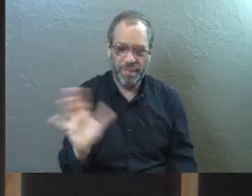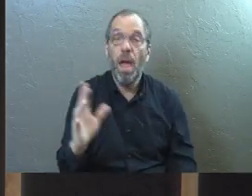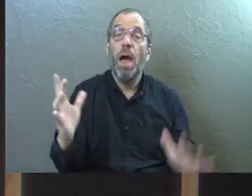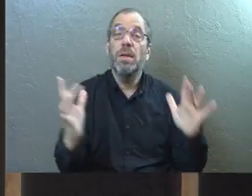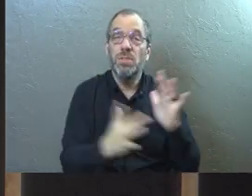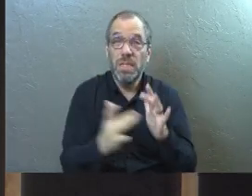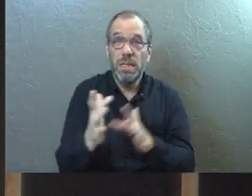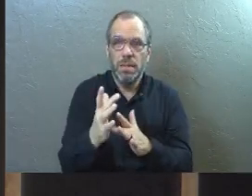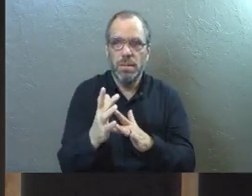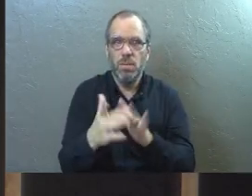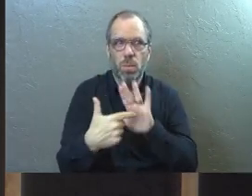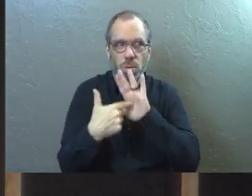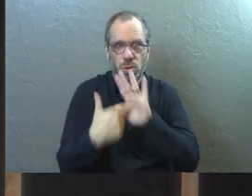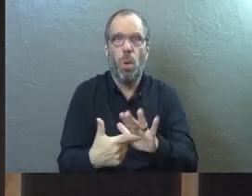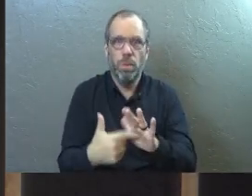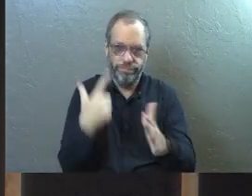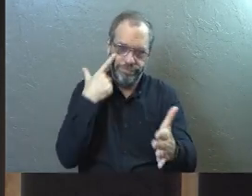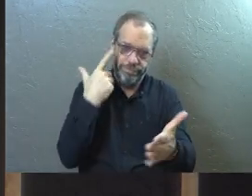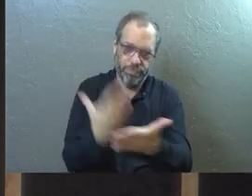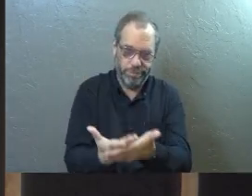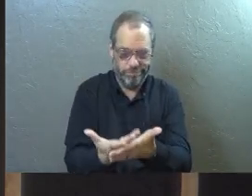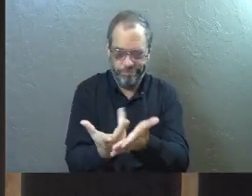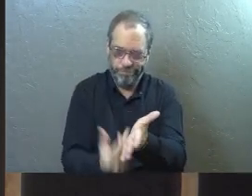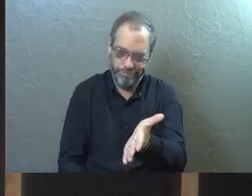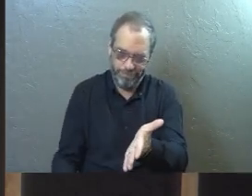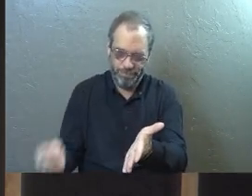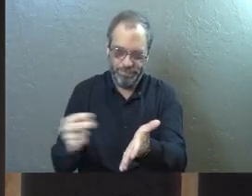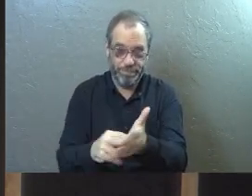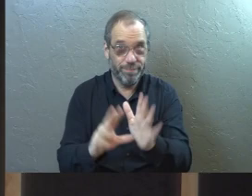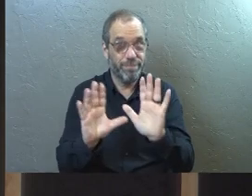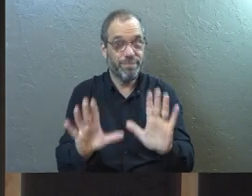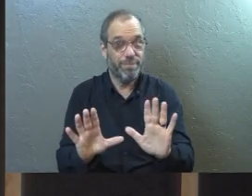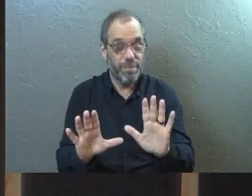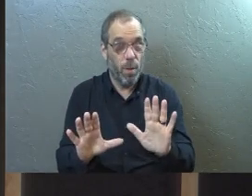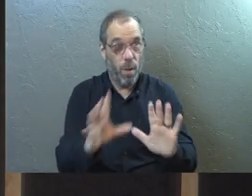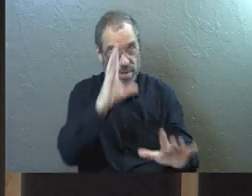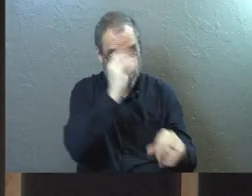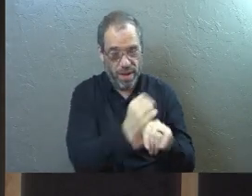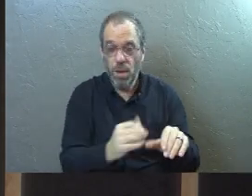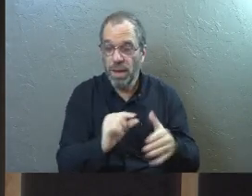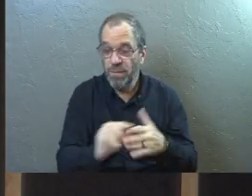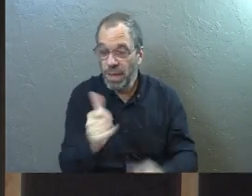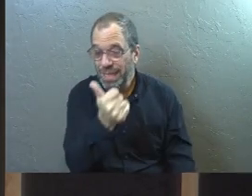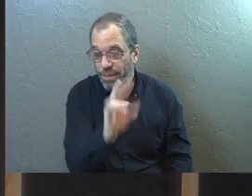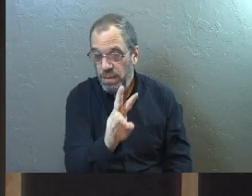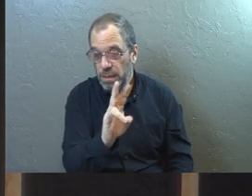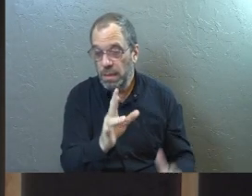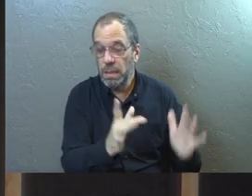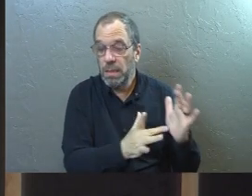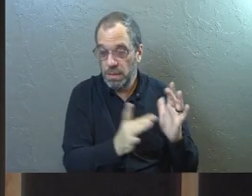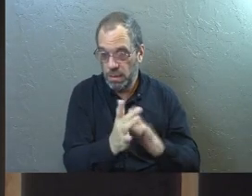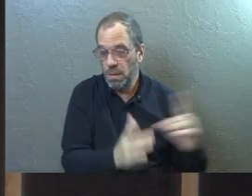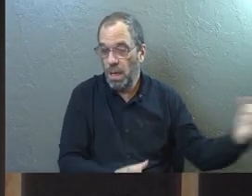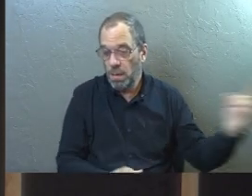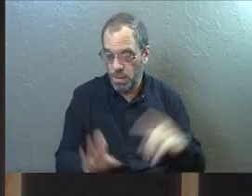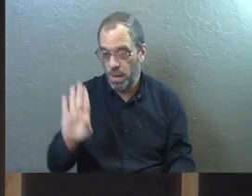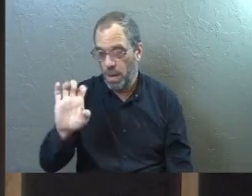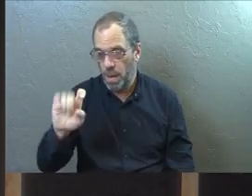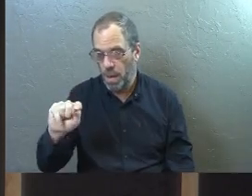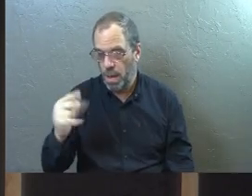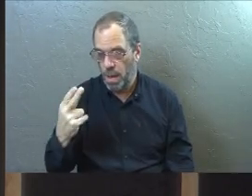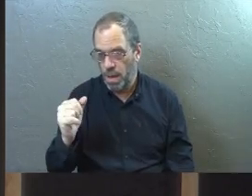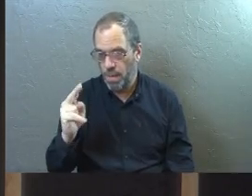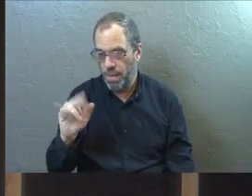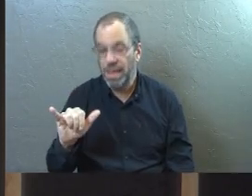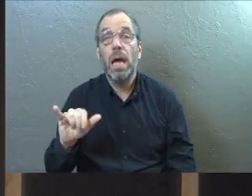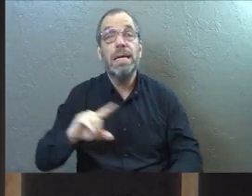is about to do it in front of them. So it's definitely going to increase their faith. Verse 17. Jesus arrived at Bethany, so it's a different